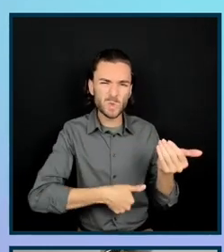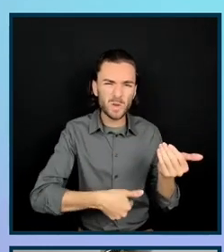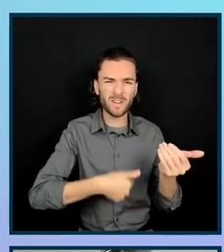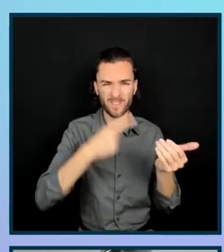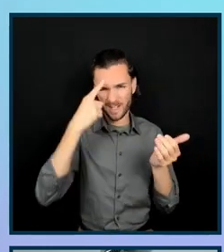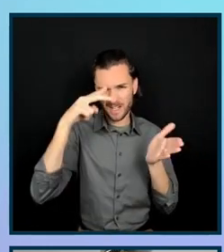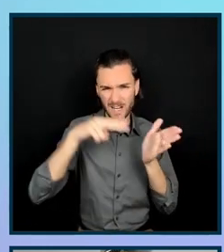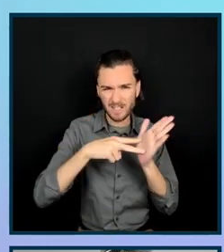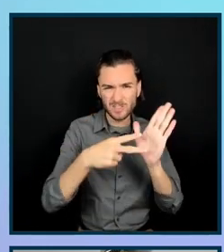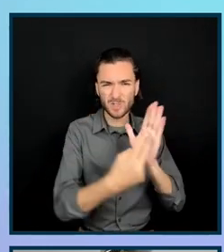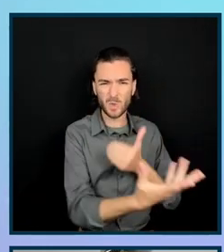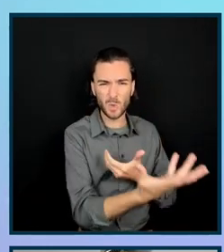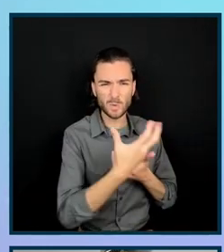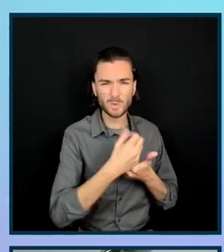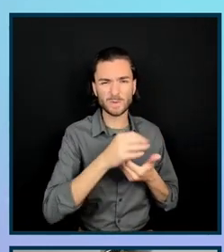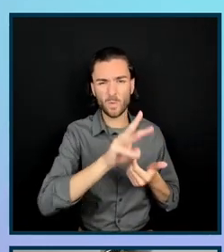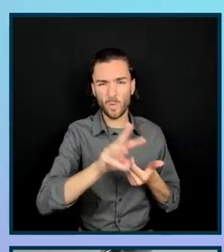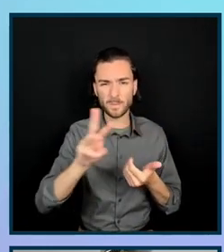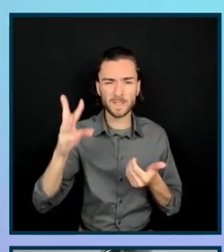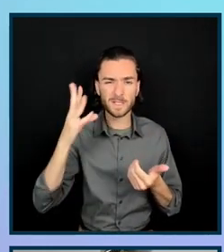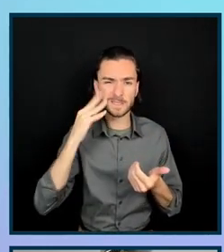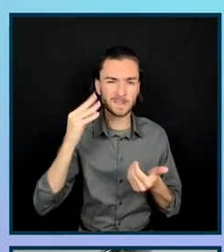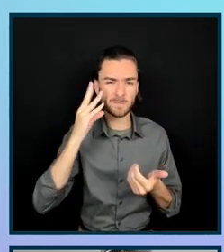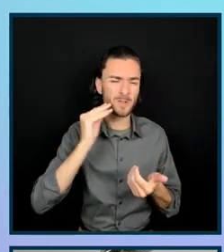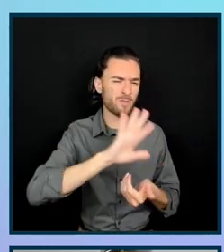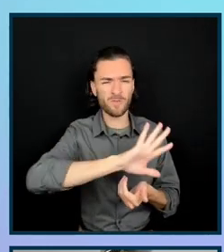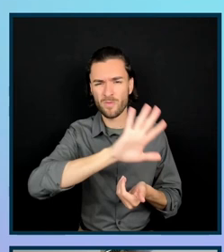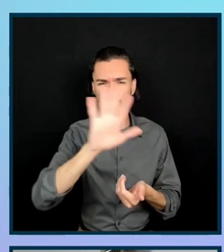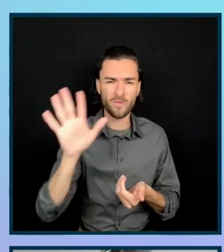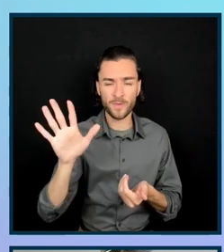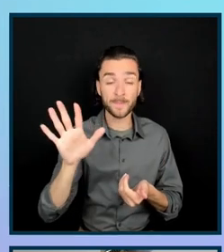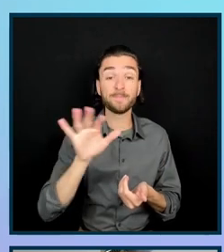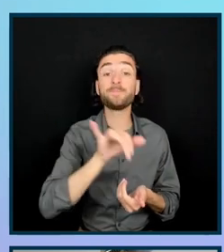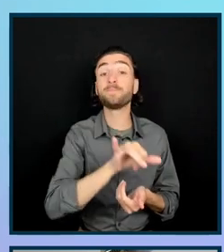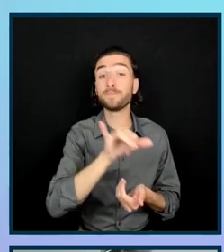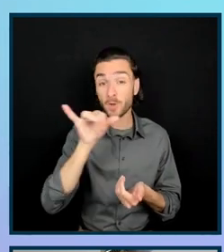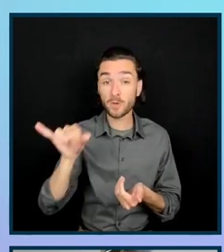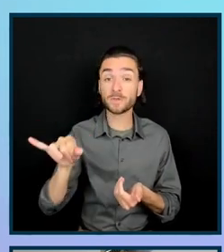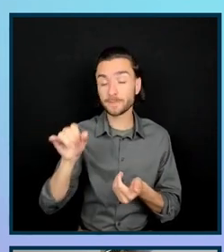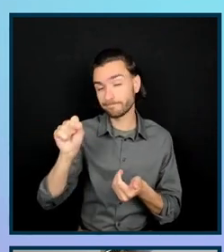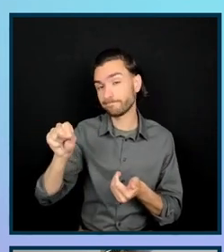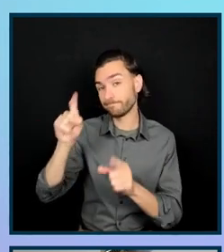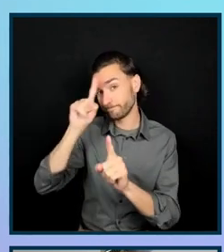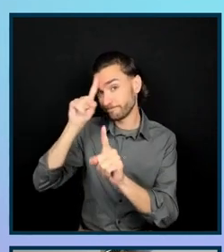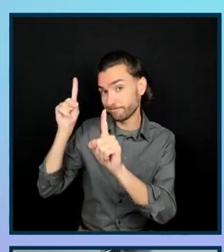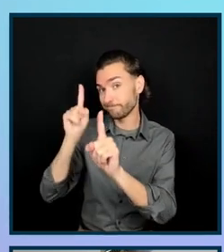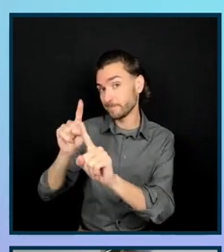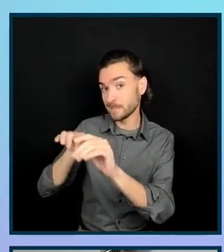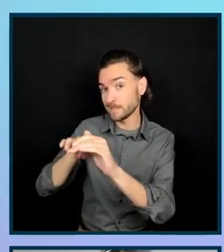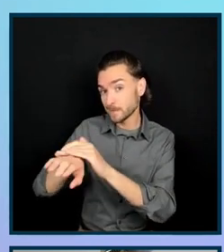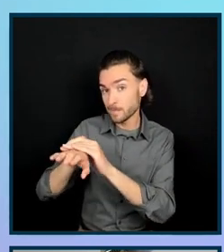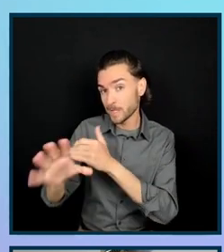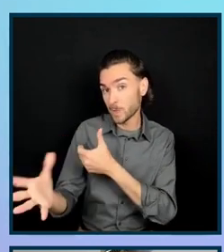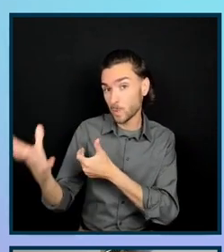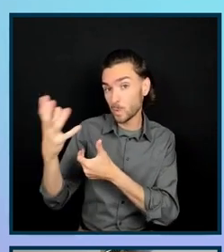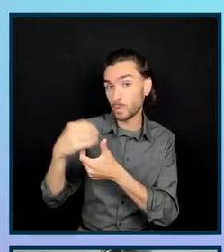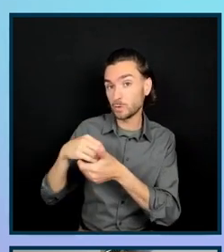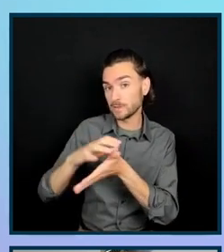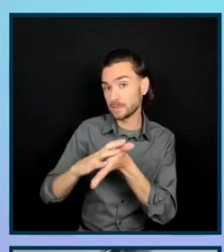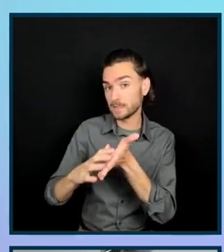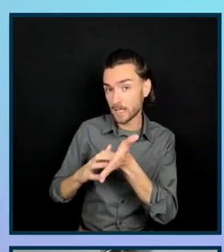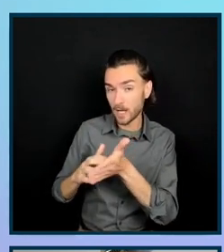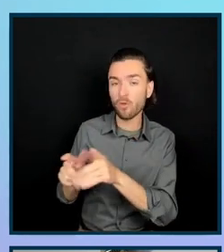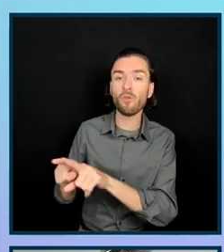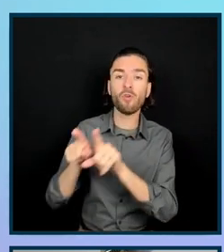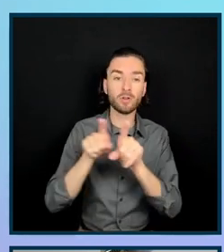website experiences across the board. And also, in addition to our accessibility and inclusion design expertise, we've completed